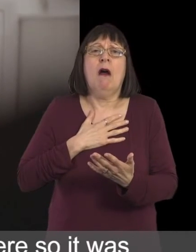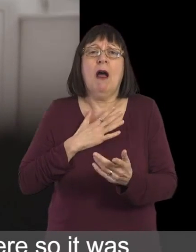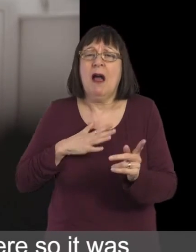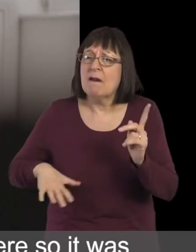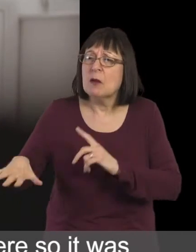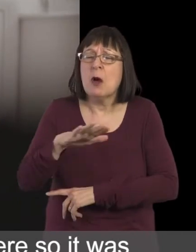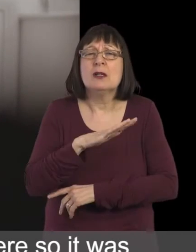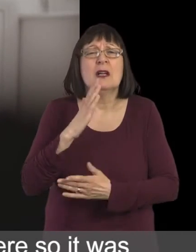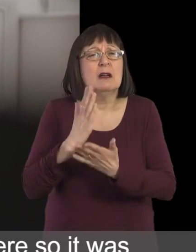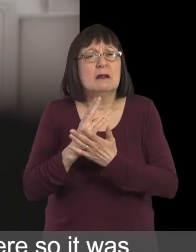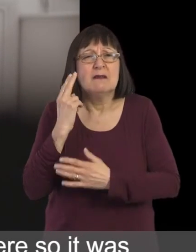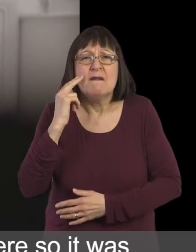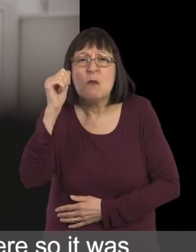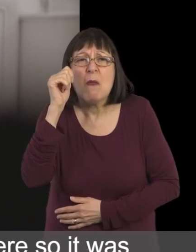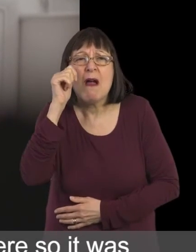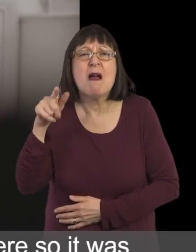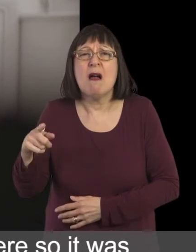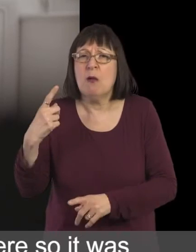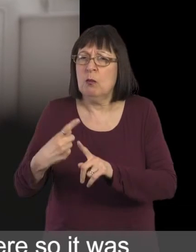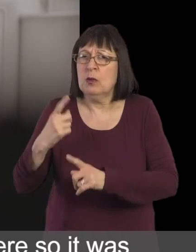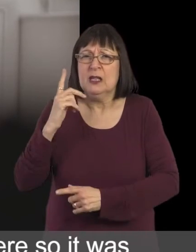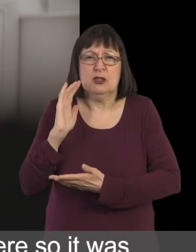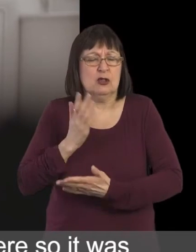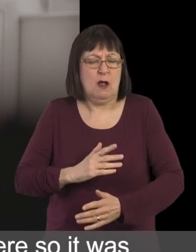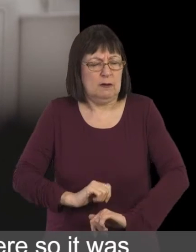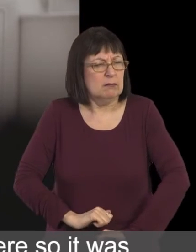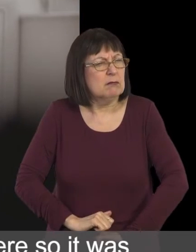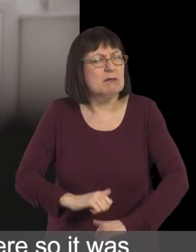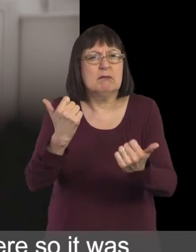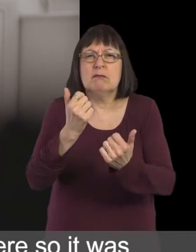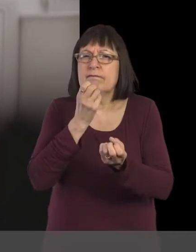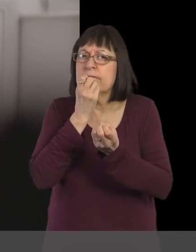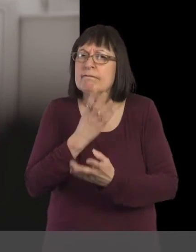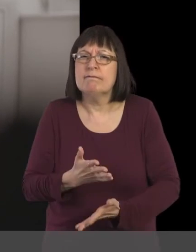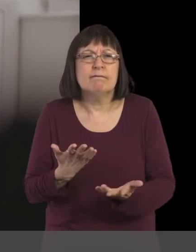everybody was Deaf aware there so it was a very quick service and good service.